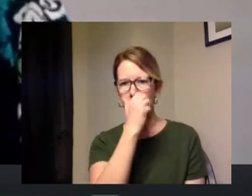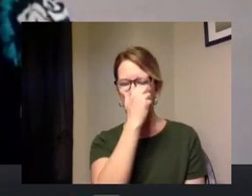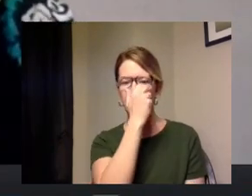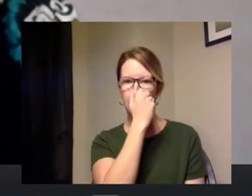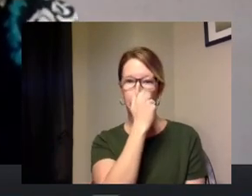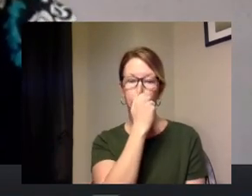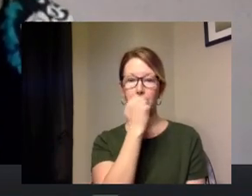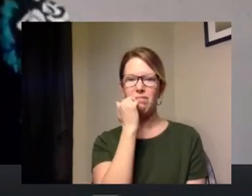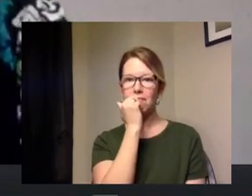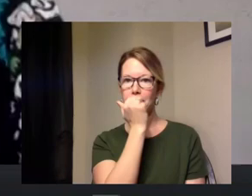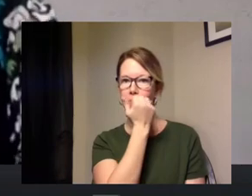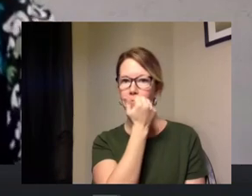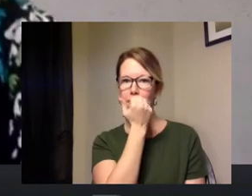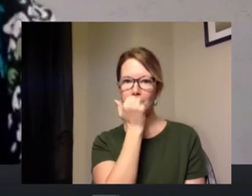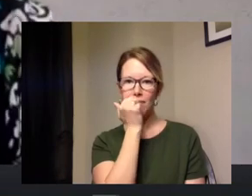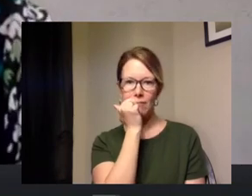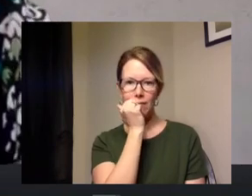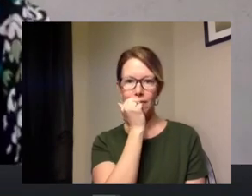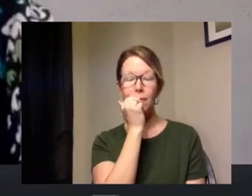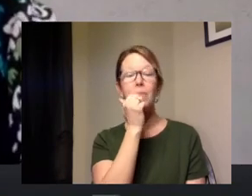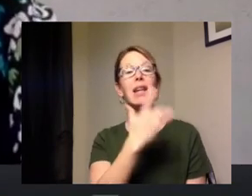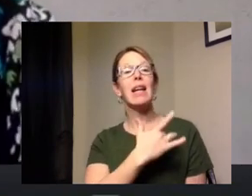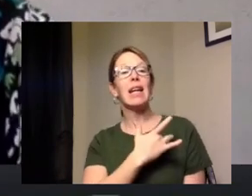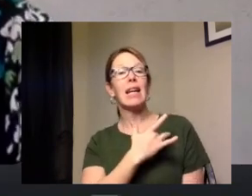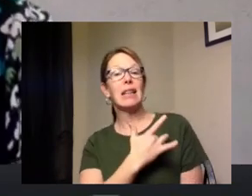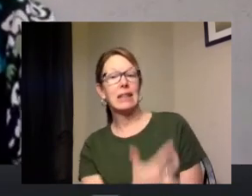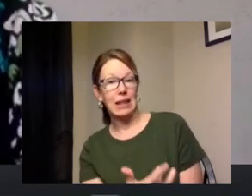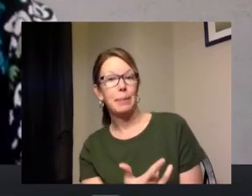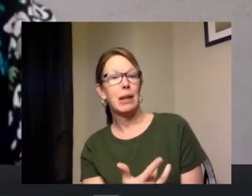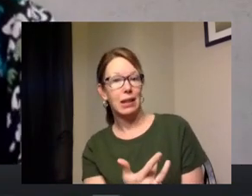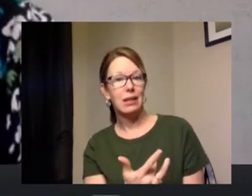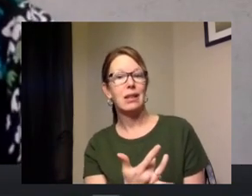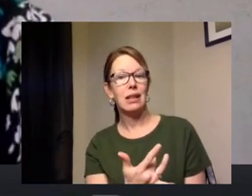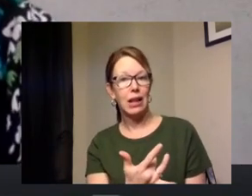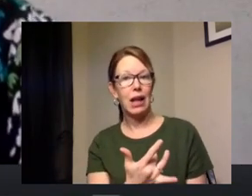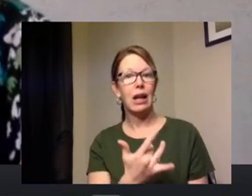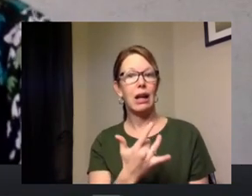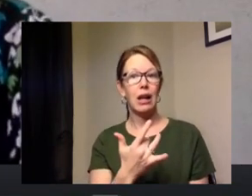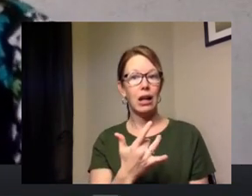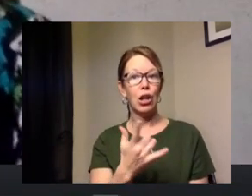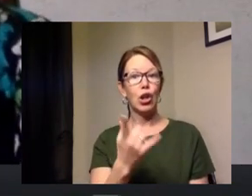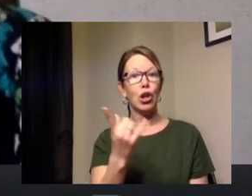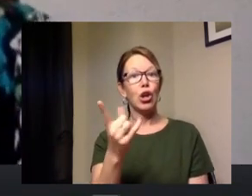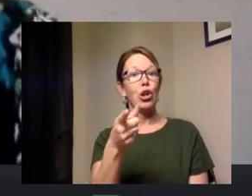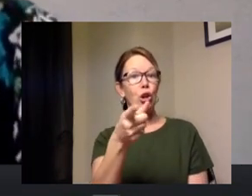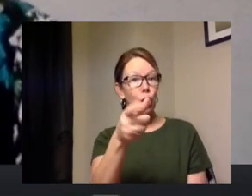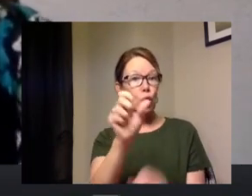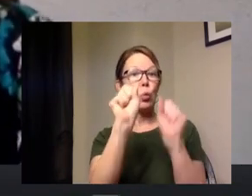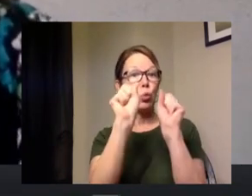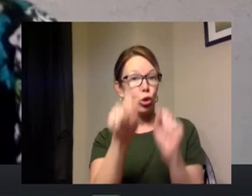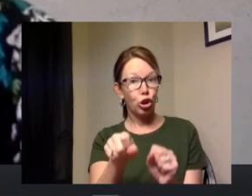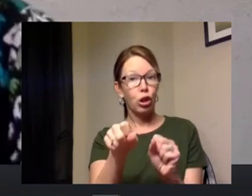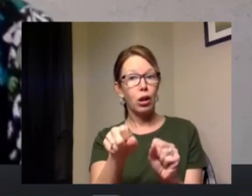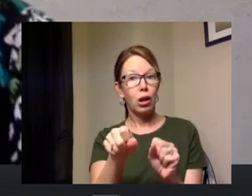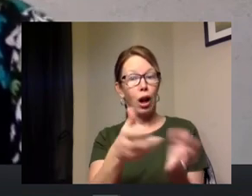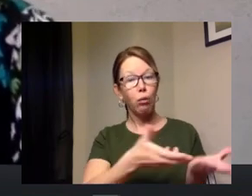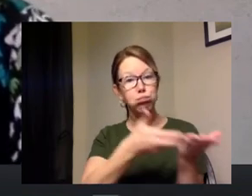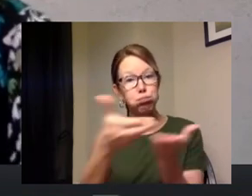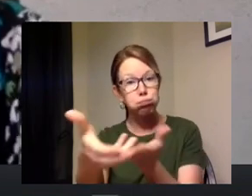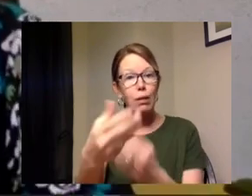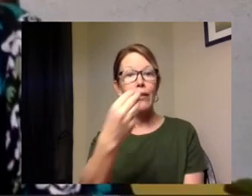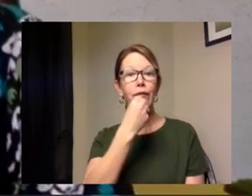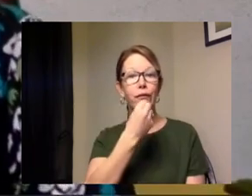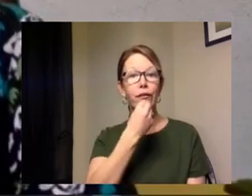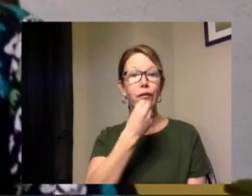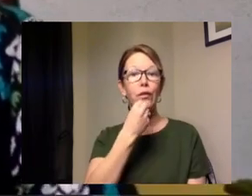okay um well normally under normal circumstances you could take uh food to